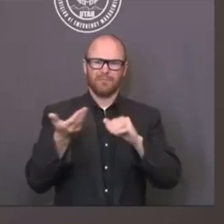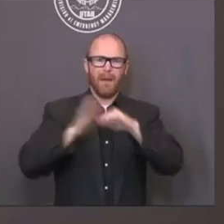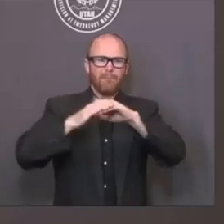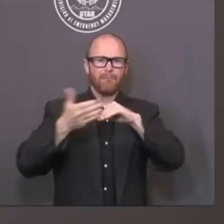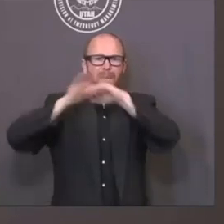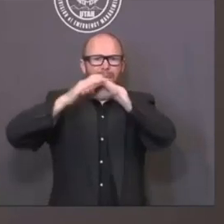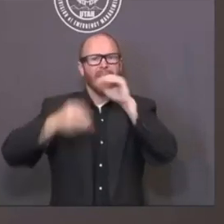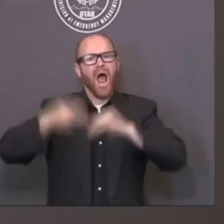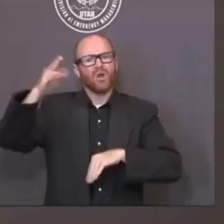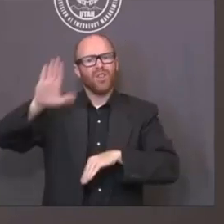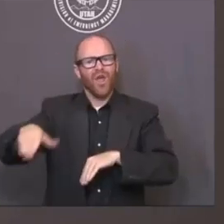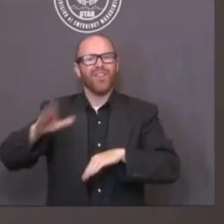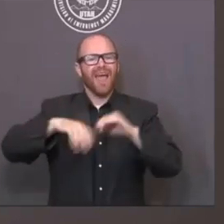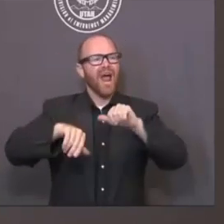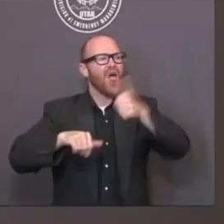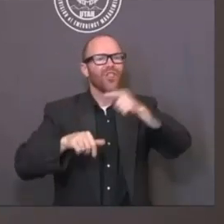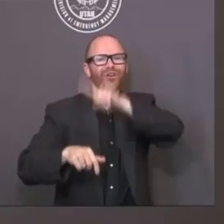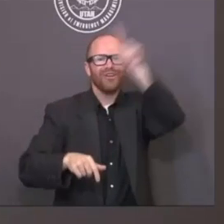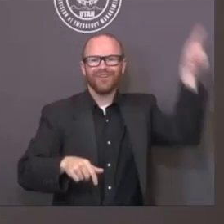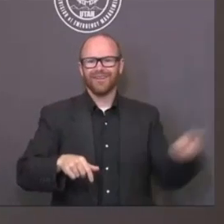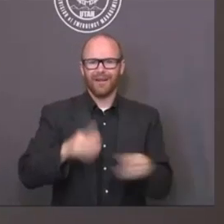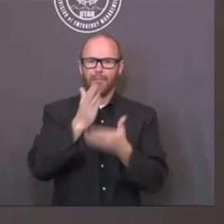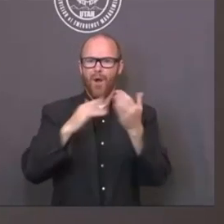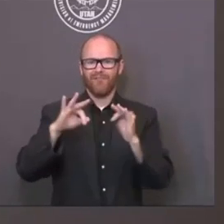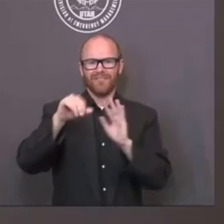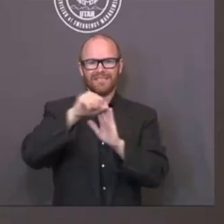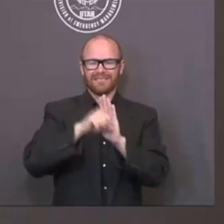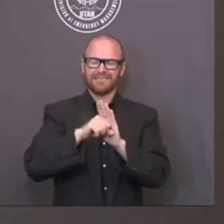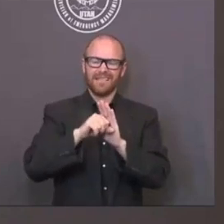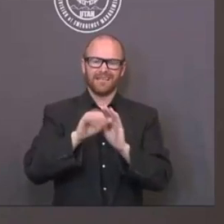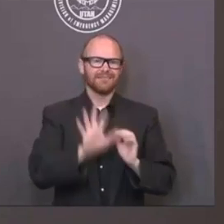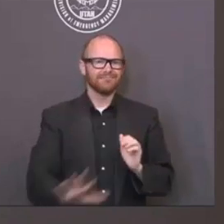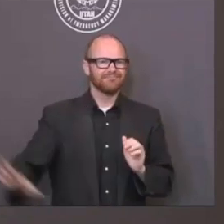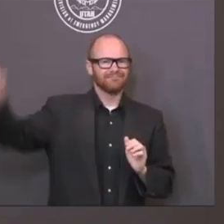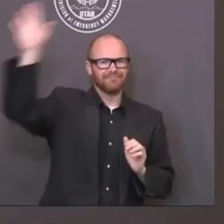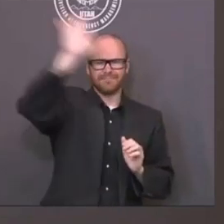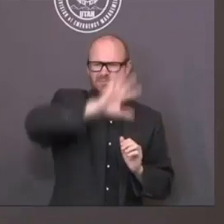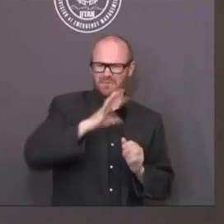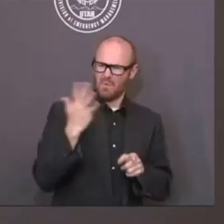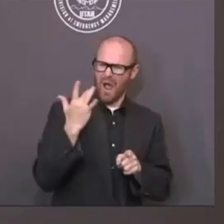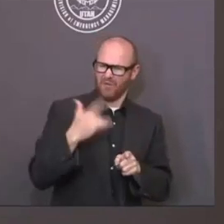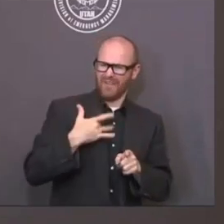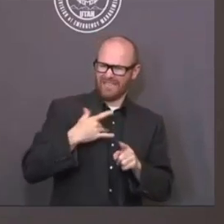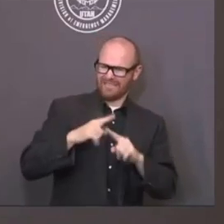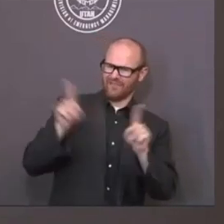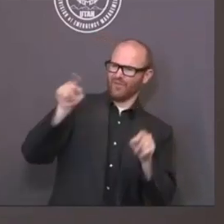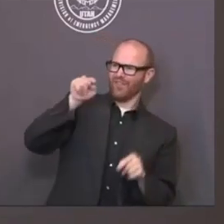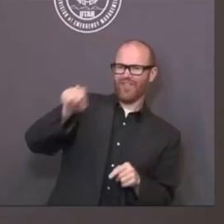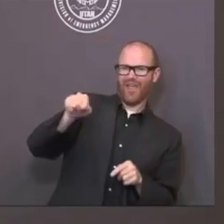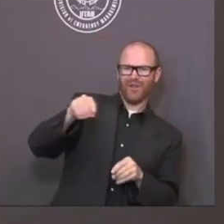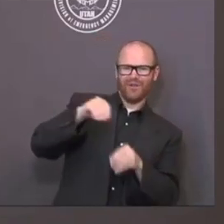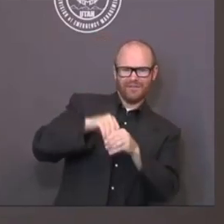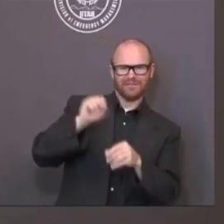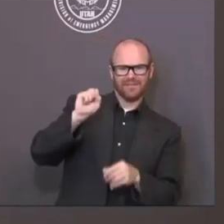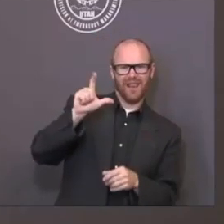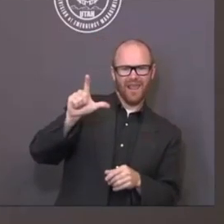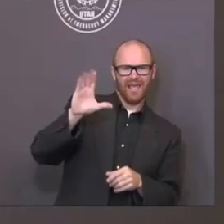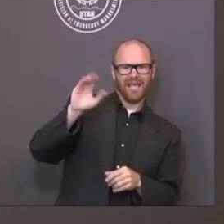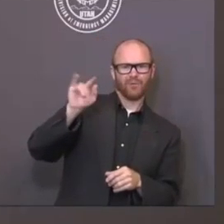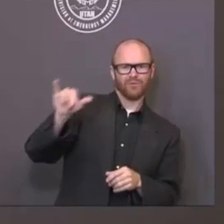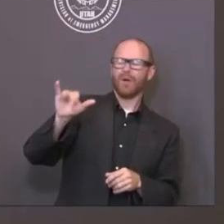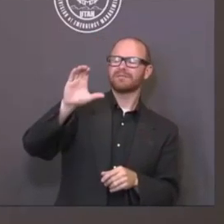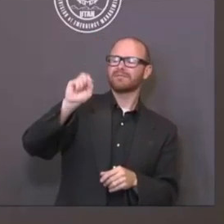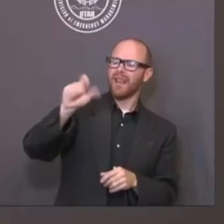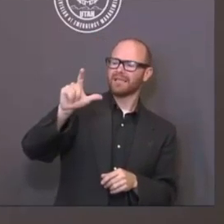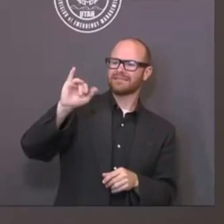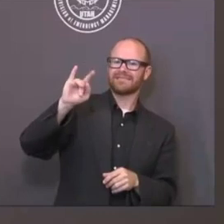I'm just wondering what the difference is there and, you know, how you anticipate, you know, the mask